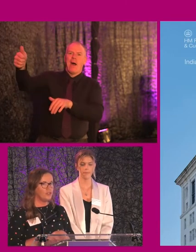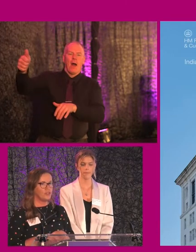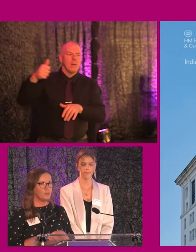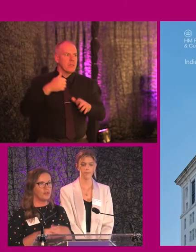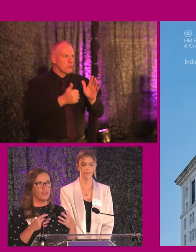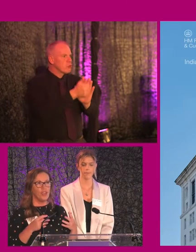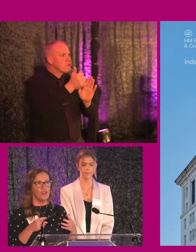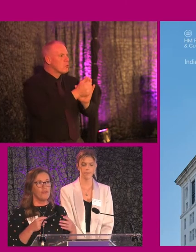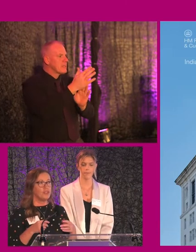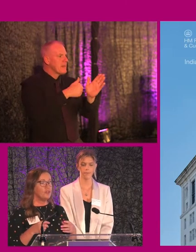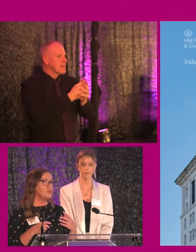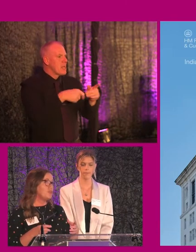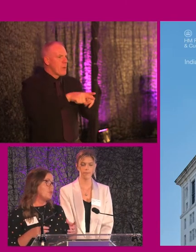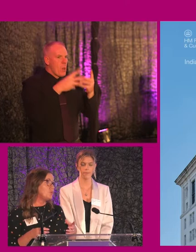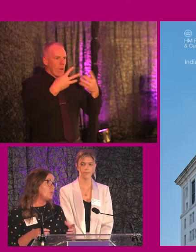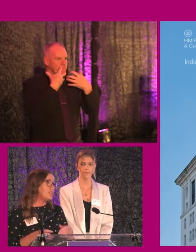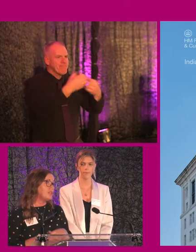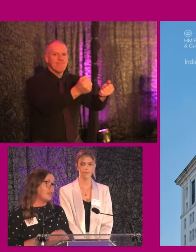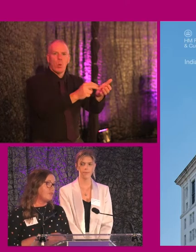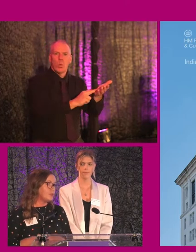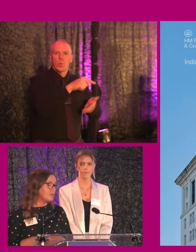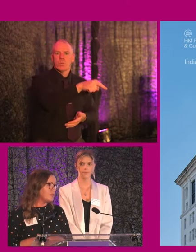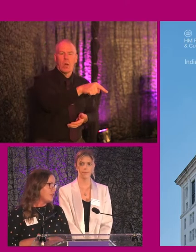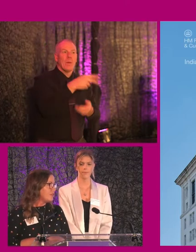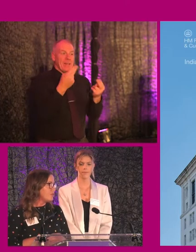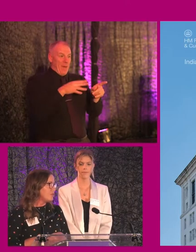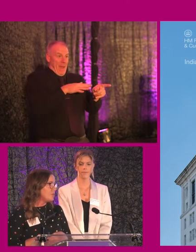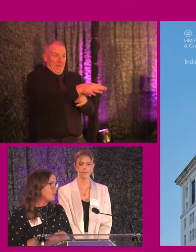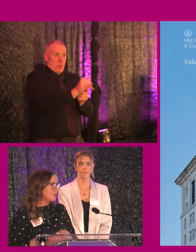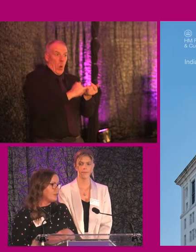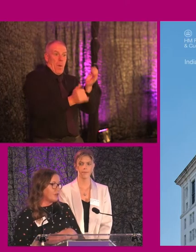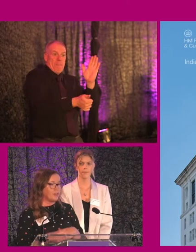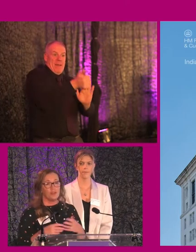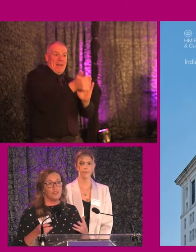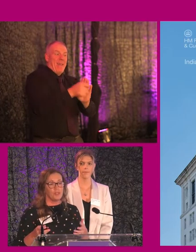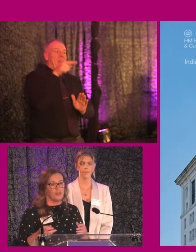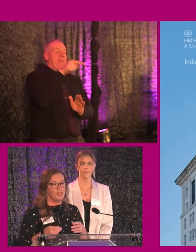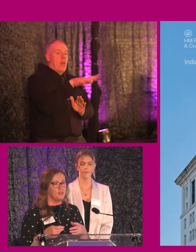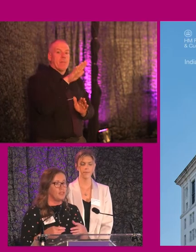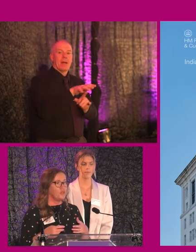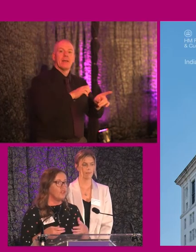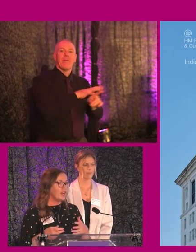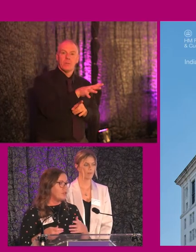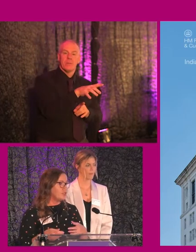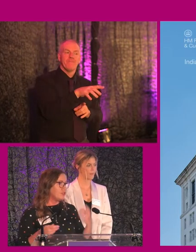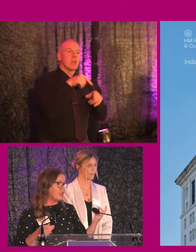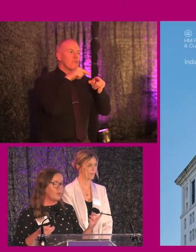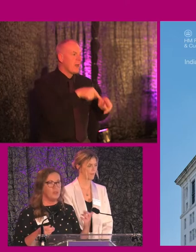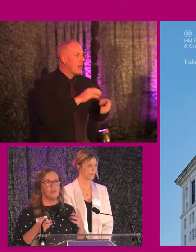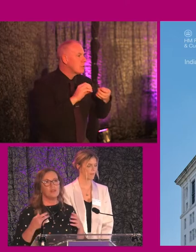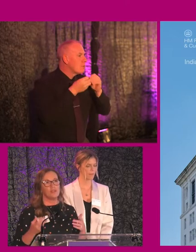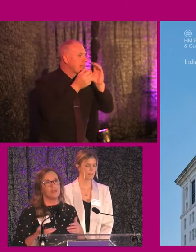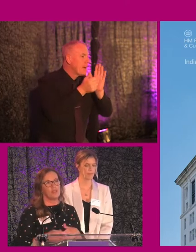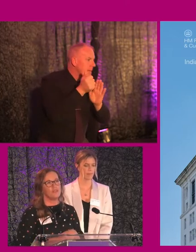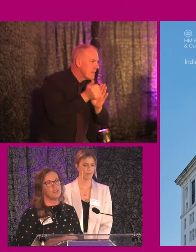industry. Because for us, those are the people that we need to influence. Those are the people that ultimately, at the end of the day, we rely on to create the